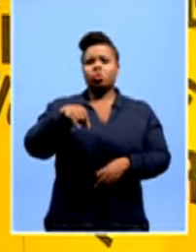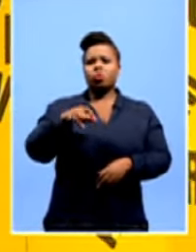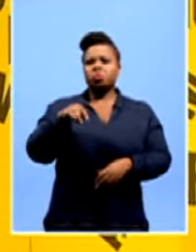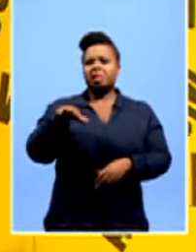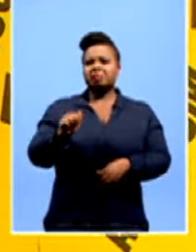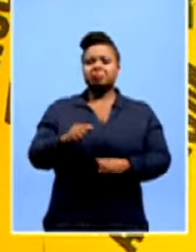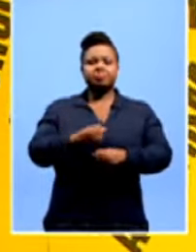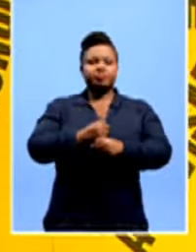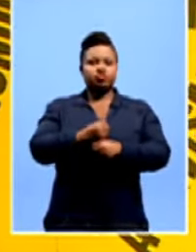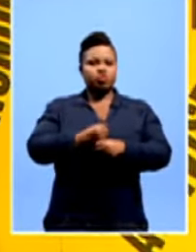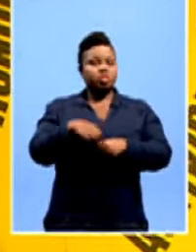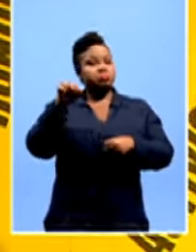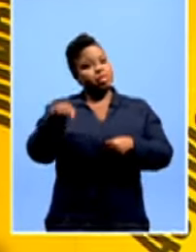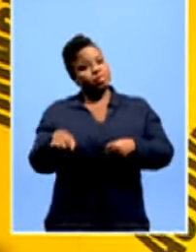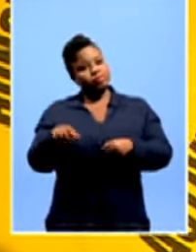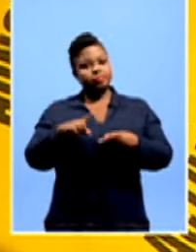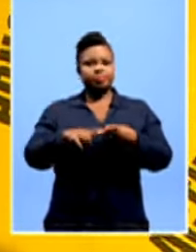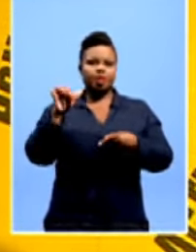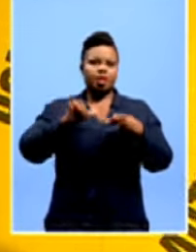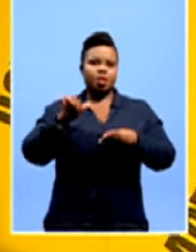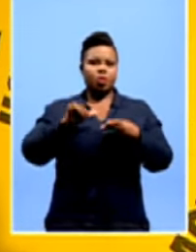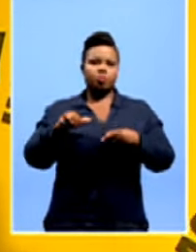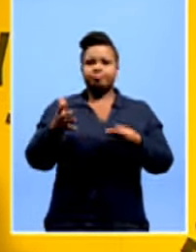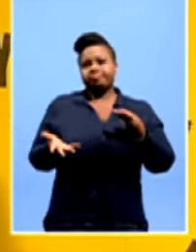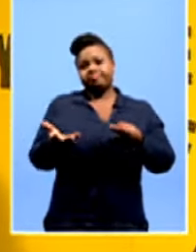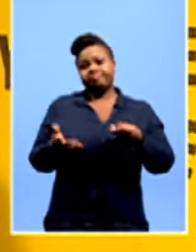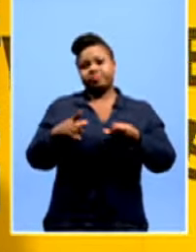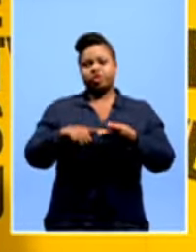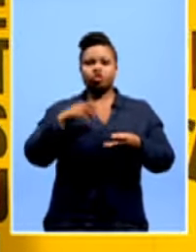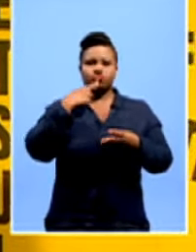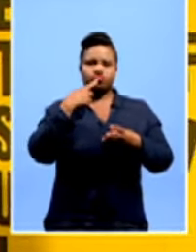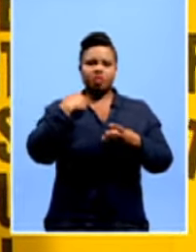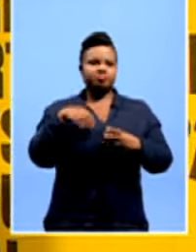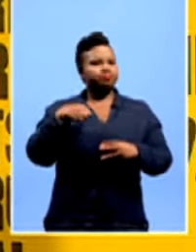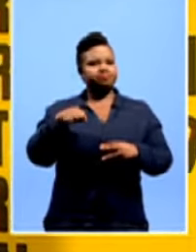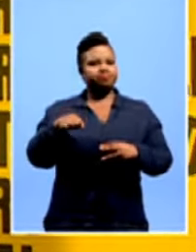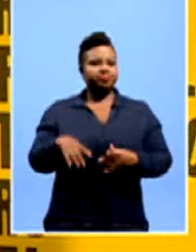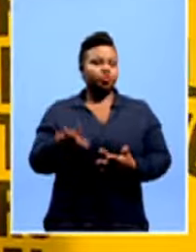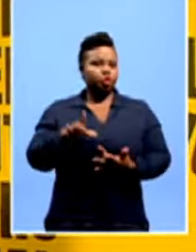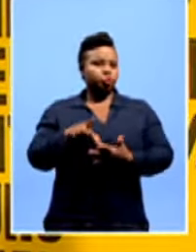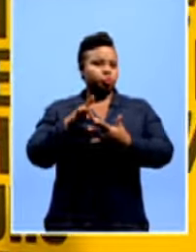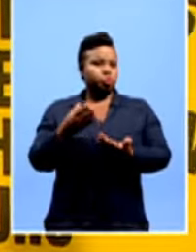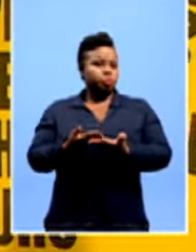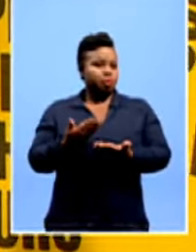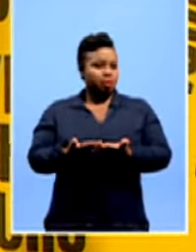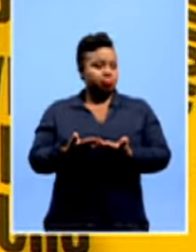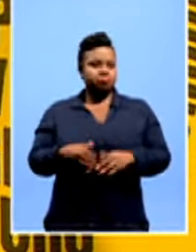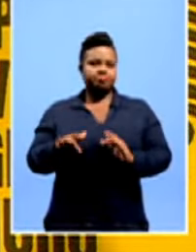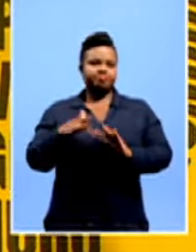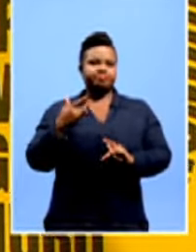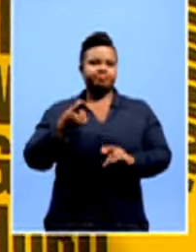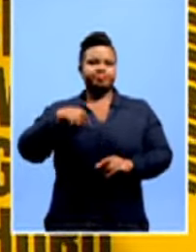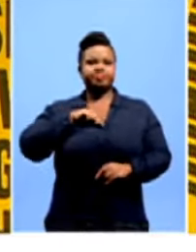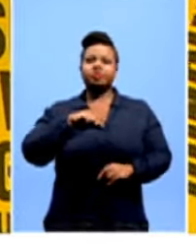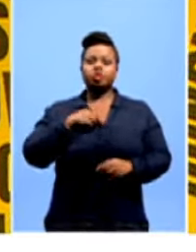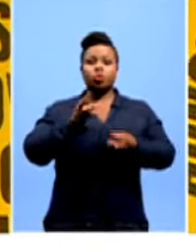our three colours. Green is for yes, yellow is for maybe and, of course, red is for no. We ask you to send us a